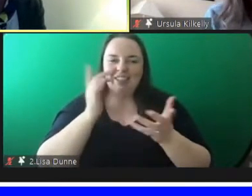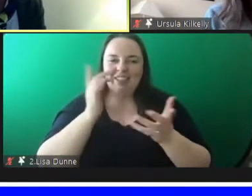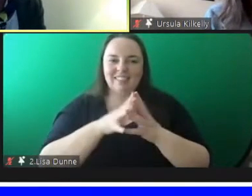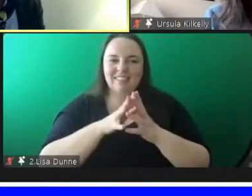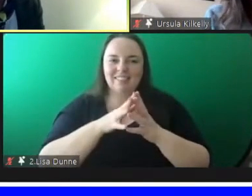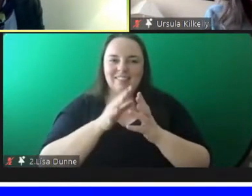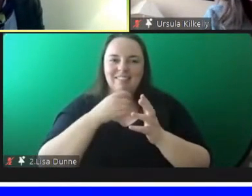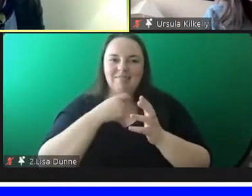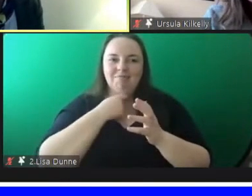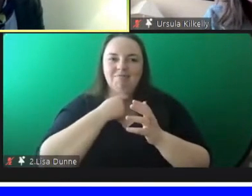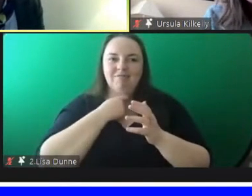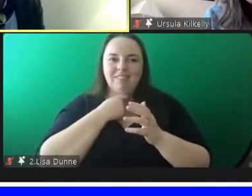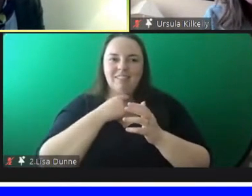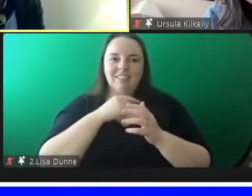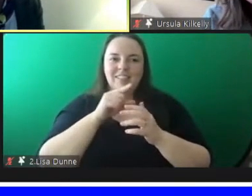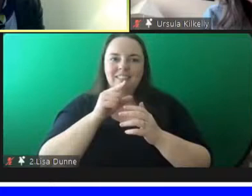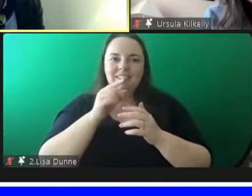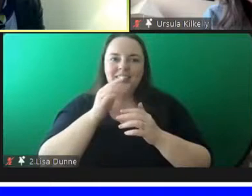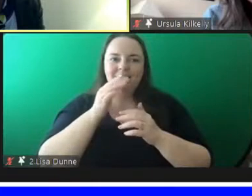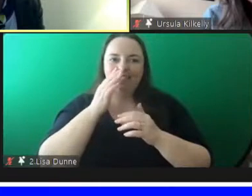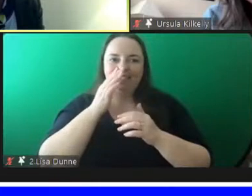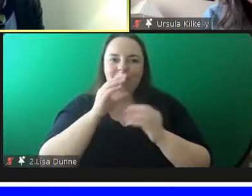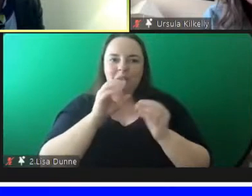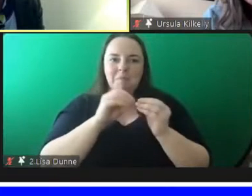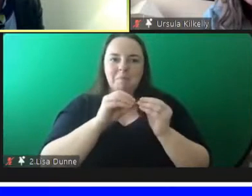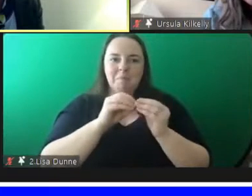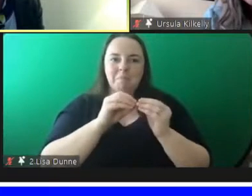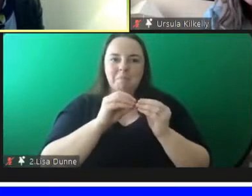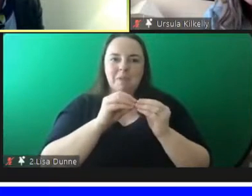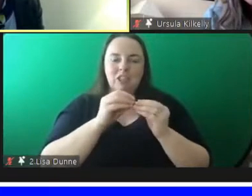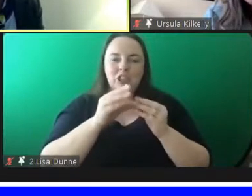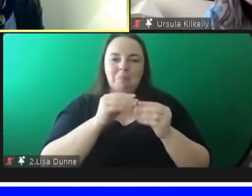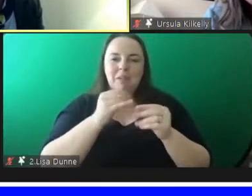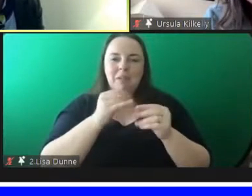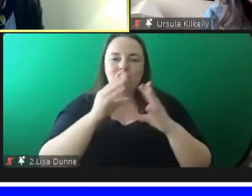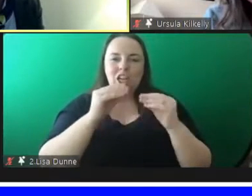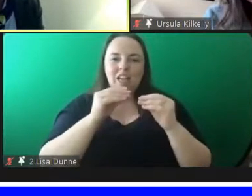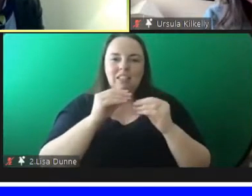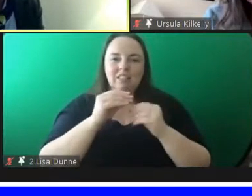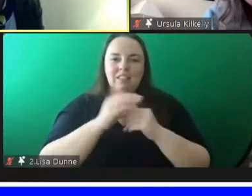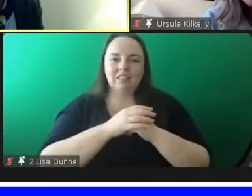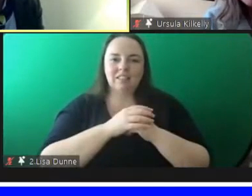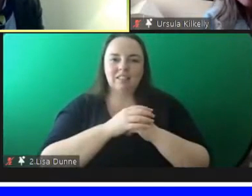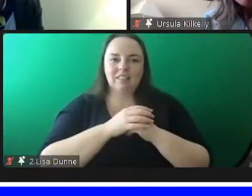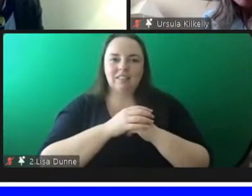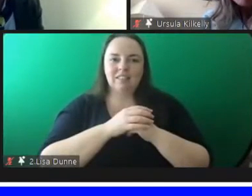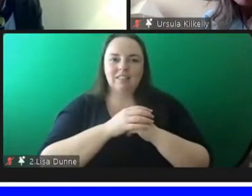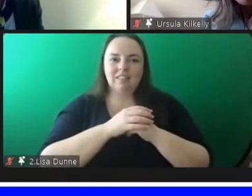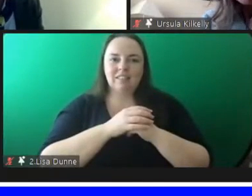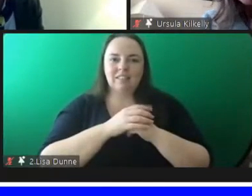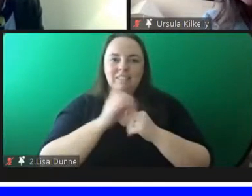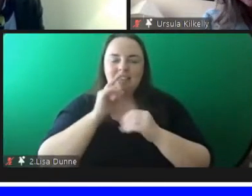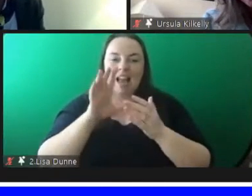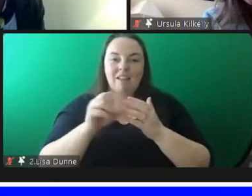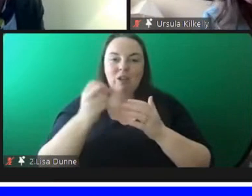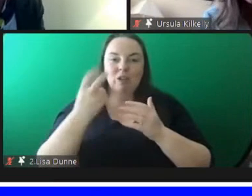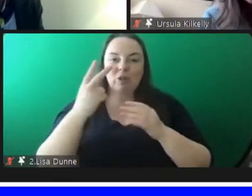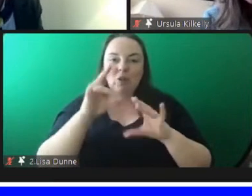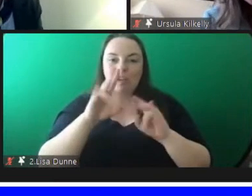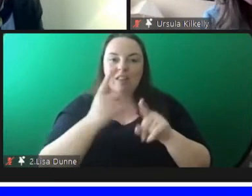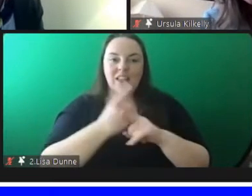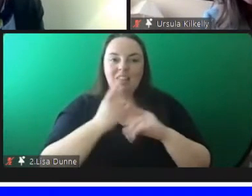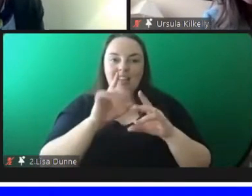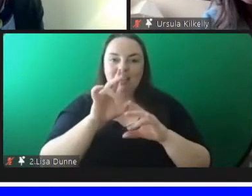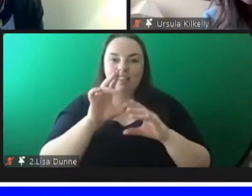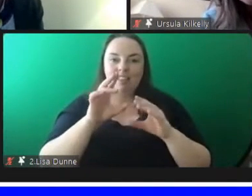and then let me let me just put something in the chat would you like to take the last questions i might i might deal with